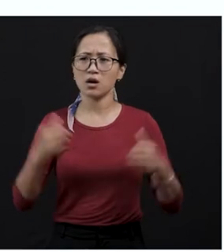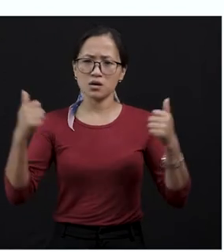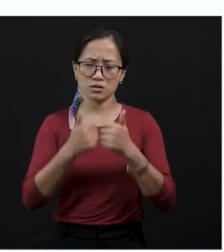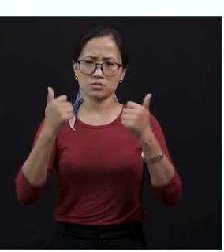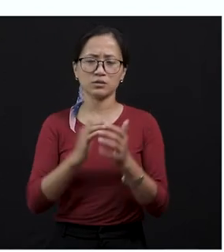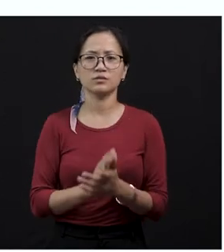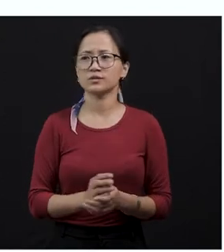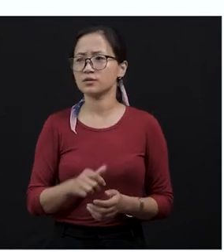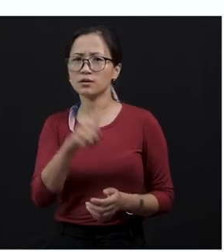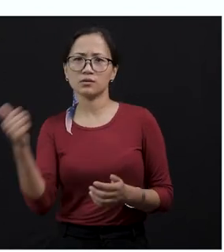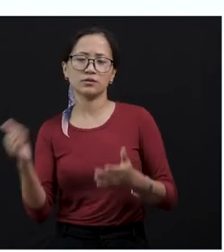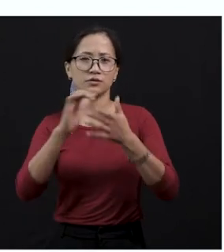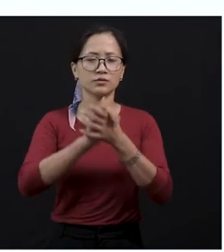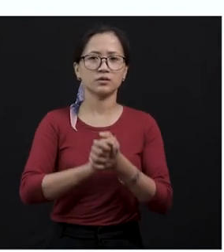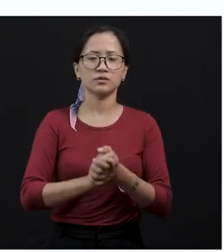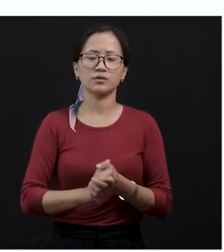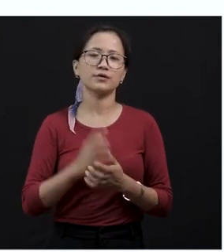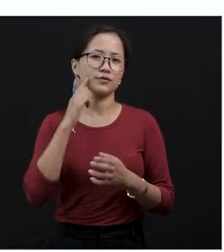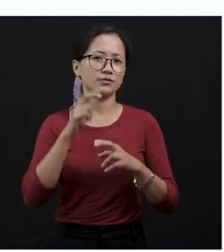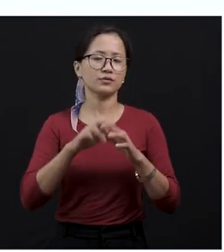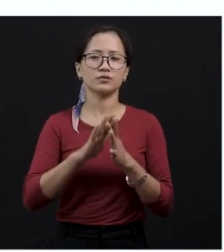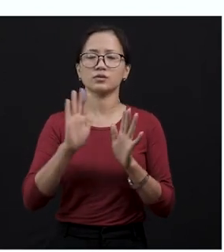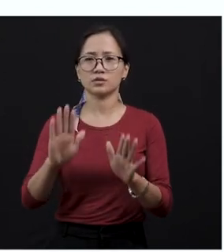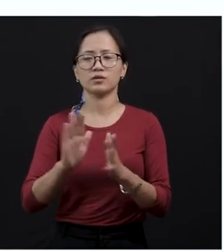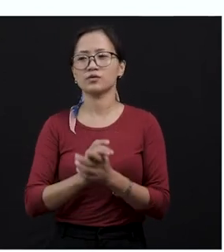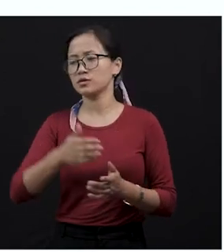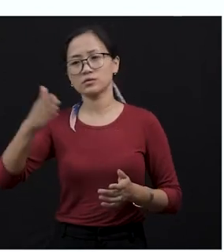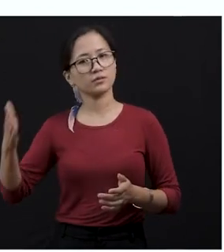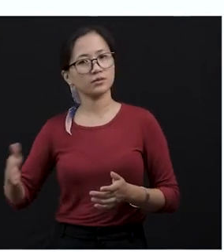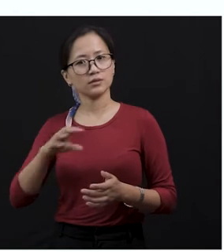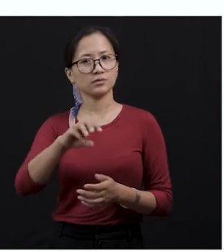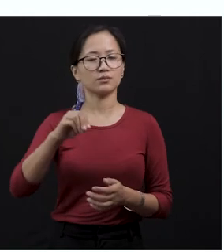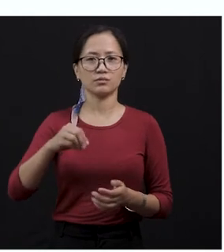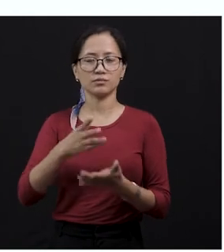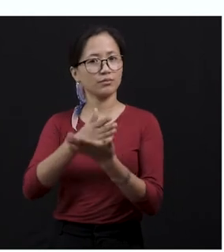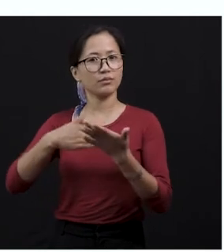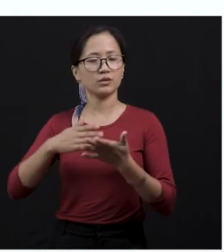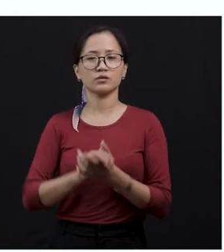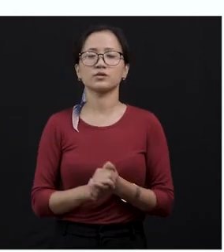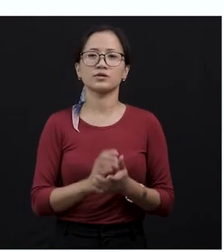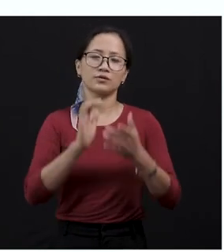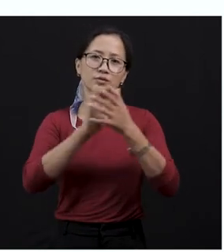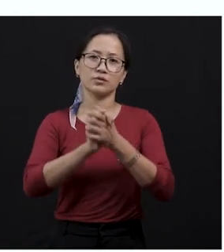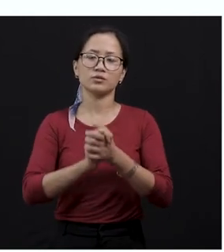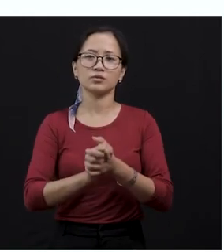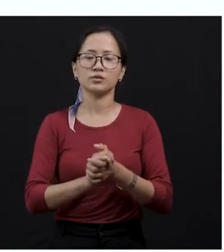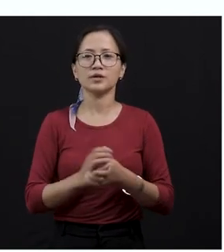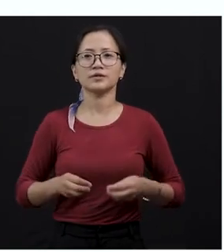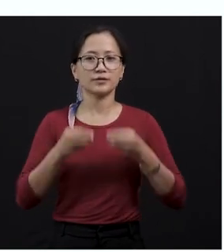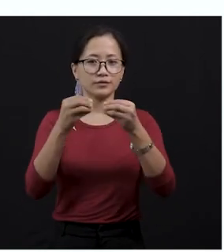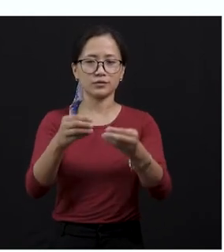with the other friend, if that is your best friend, you would like to take side or you would like to take part with your friend by contributing